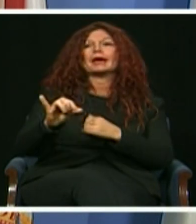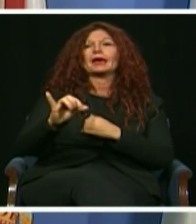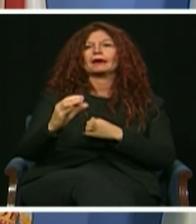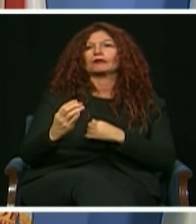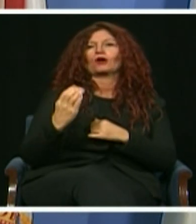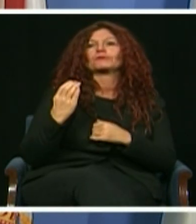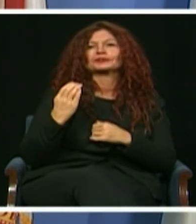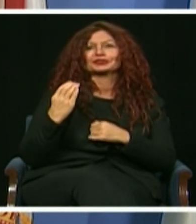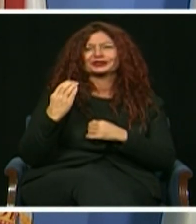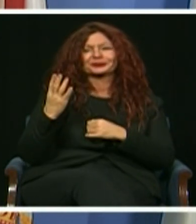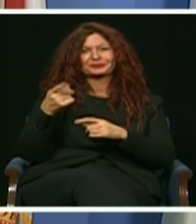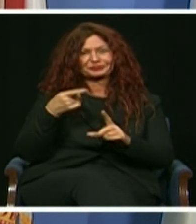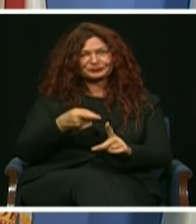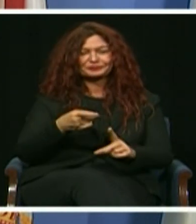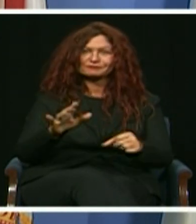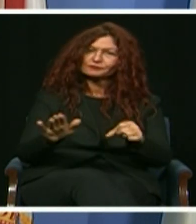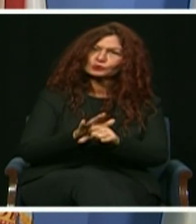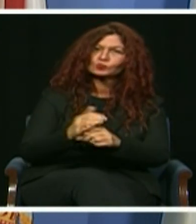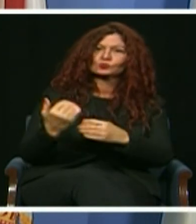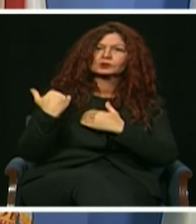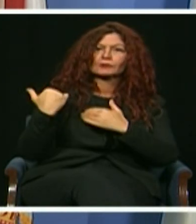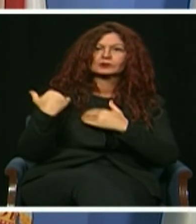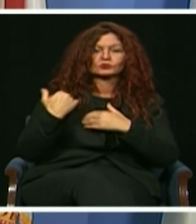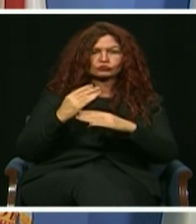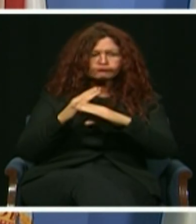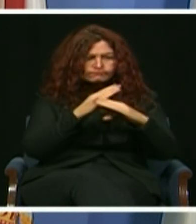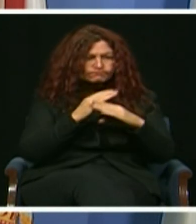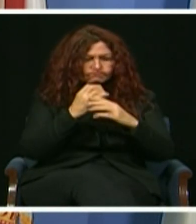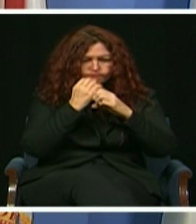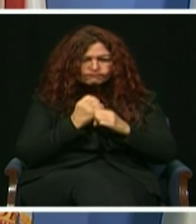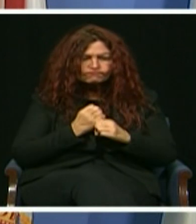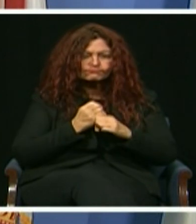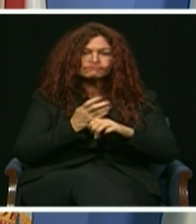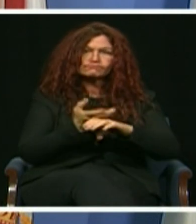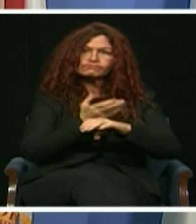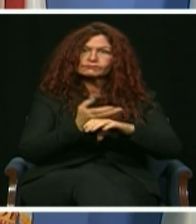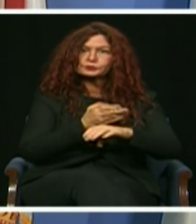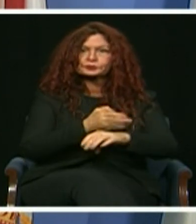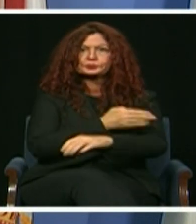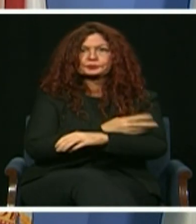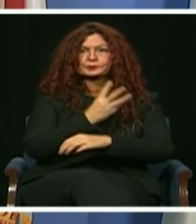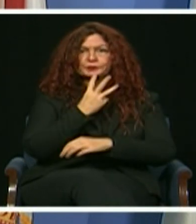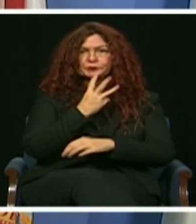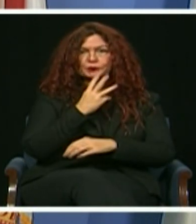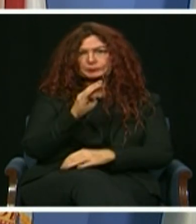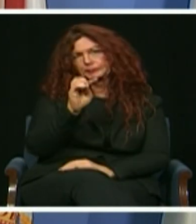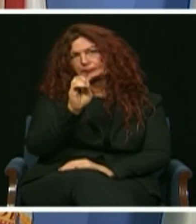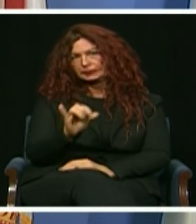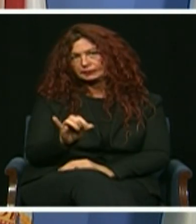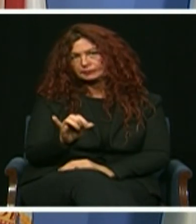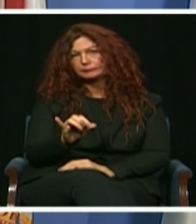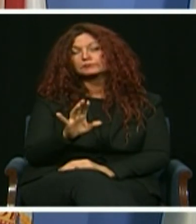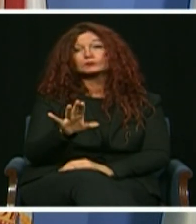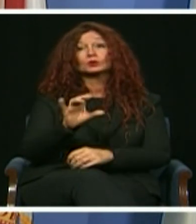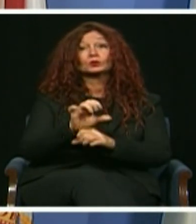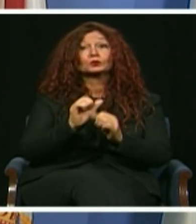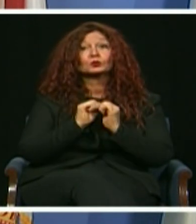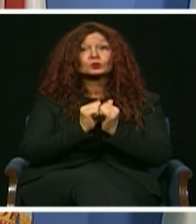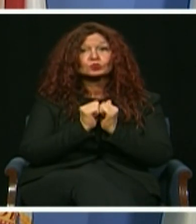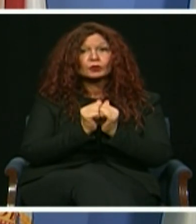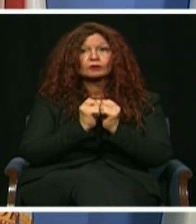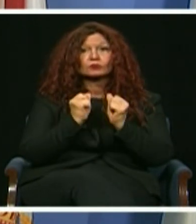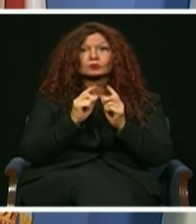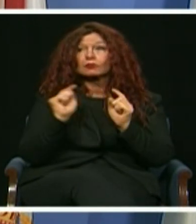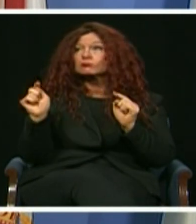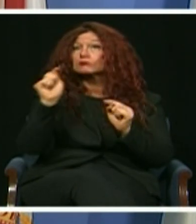role overseeing our efforts to protect and restore the bay. She will work alongside our County Departments and Chief Resilience Officer, Jim Murley,